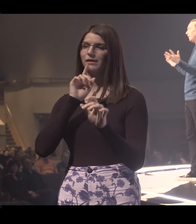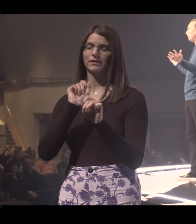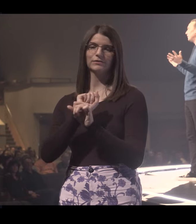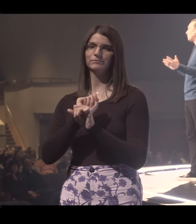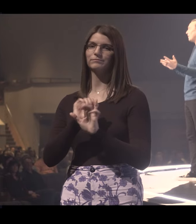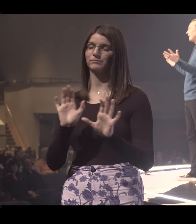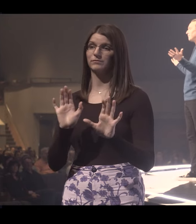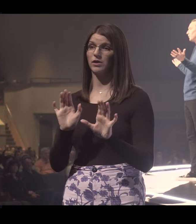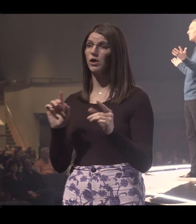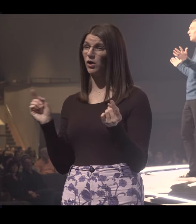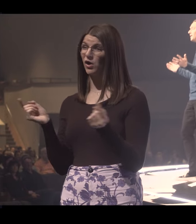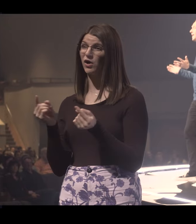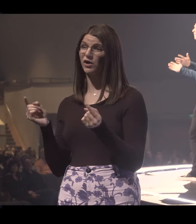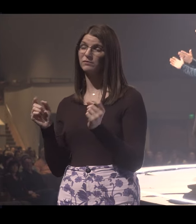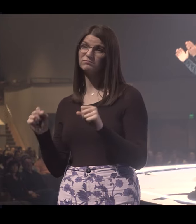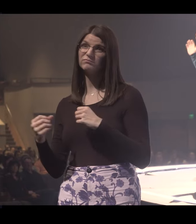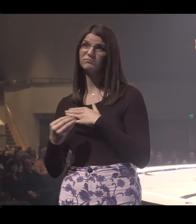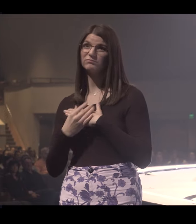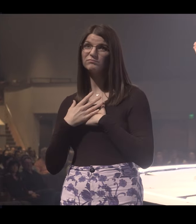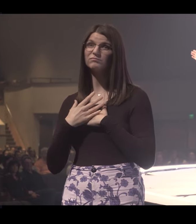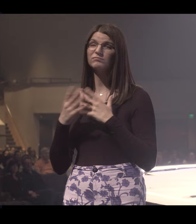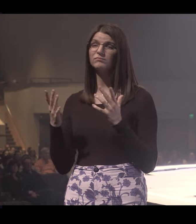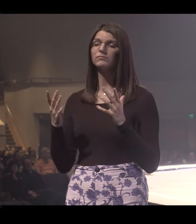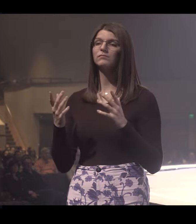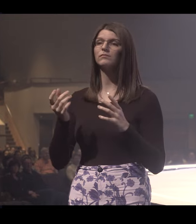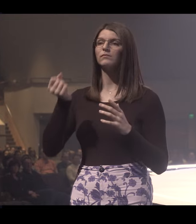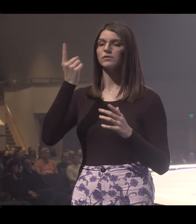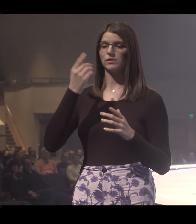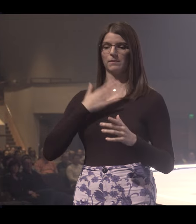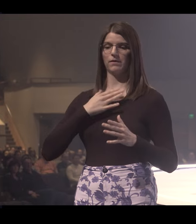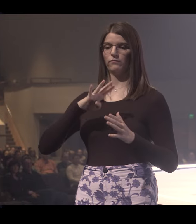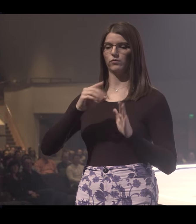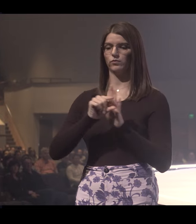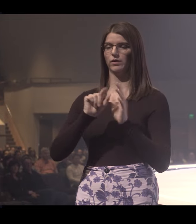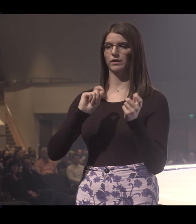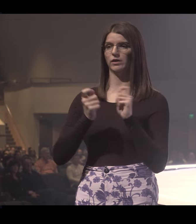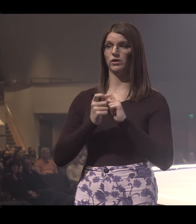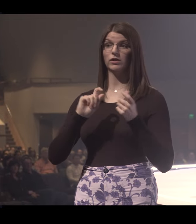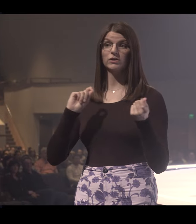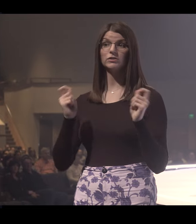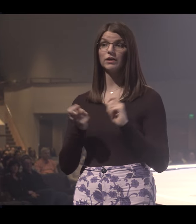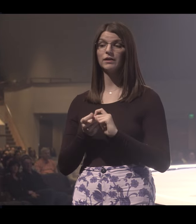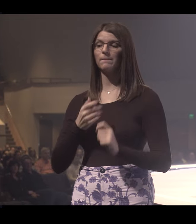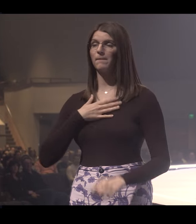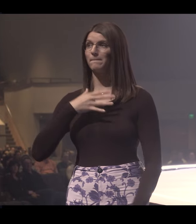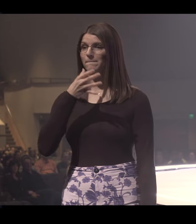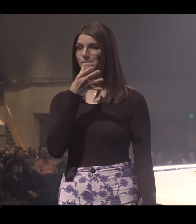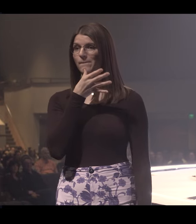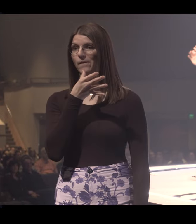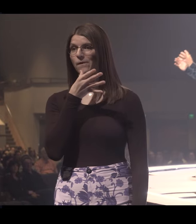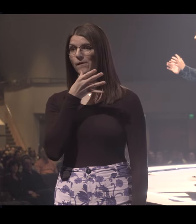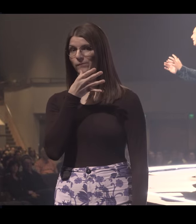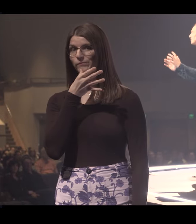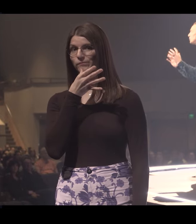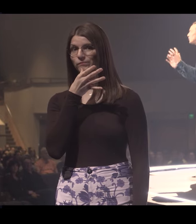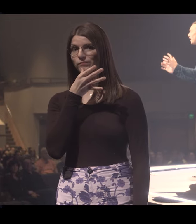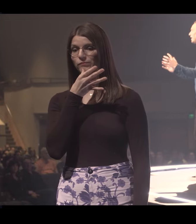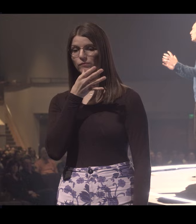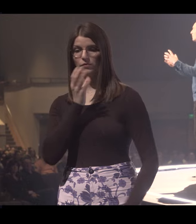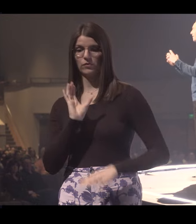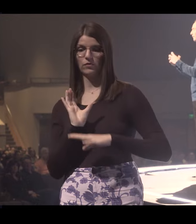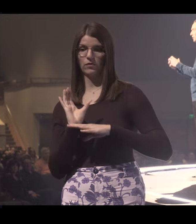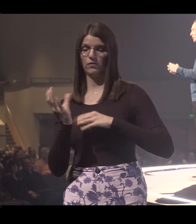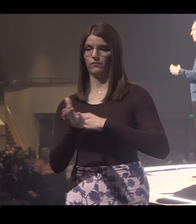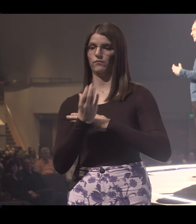Actually, no. Now it hurt. It probably influenced me. But what changed my fourth grade year is my mom forced